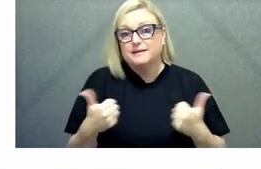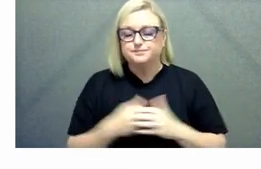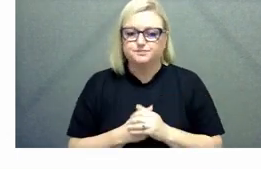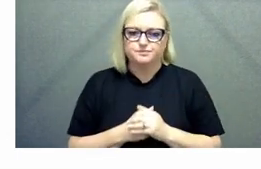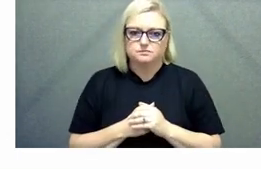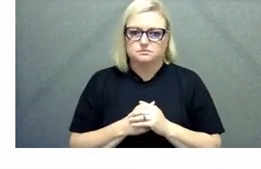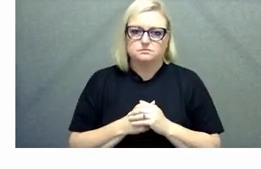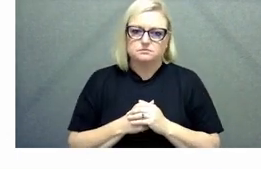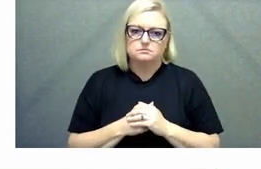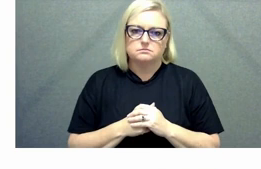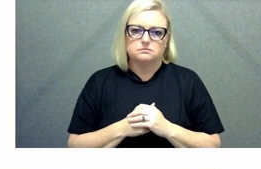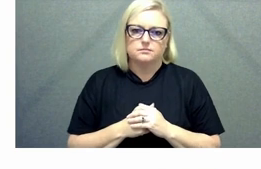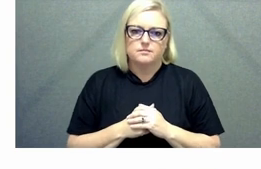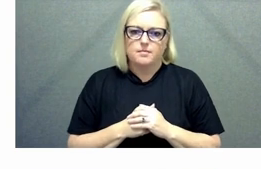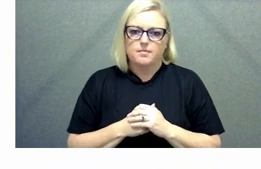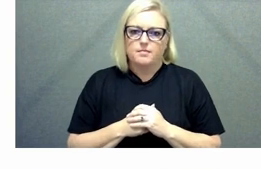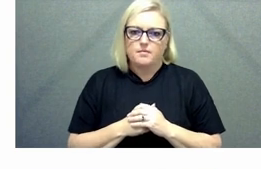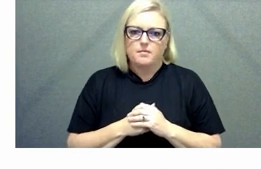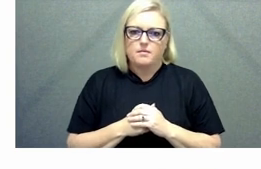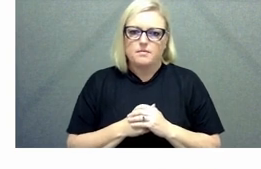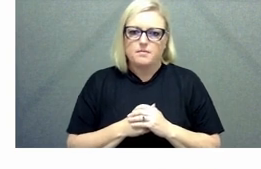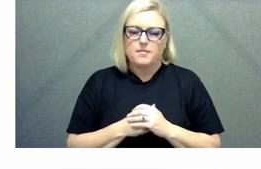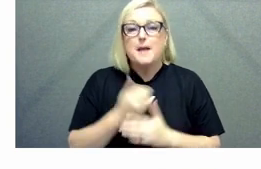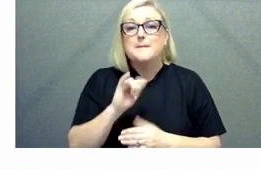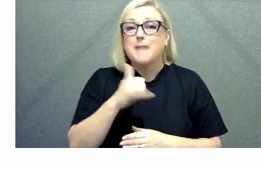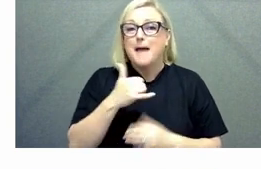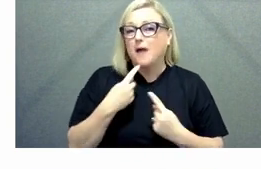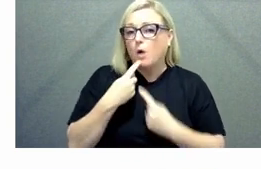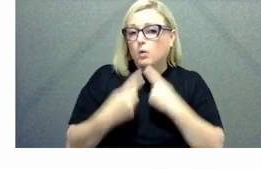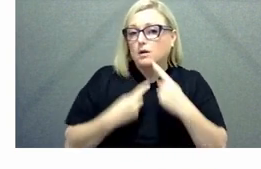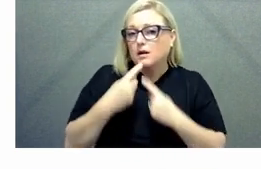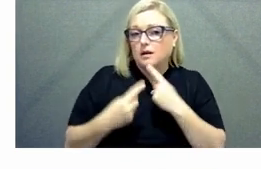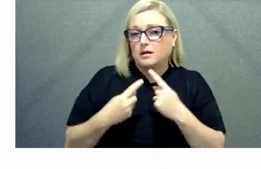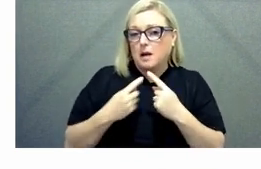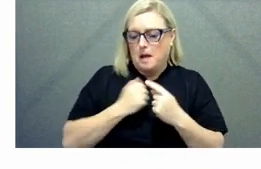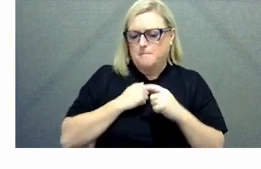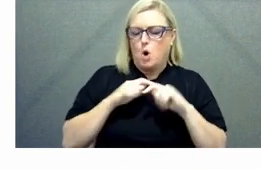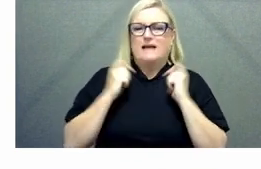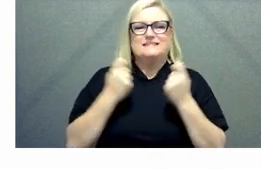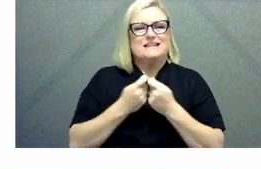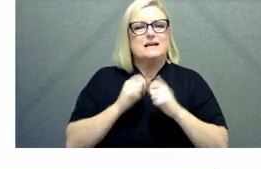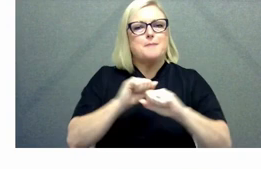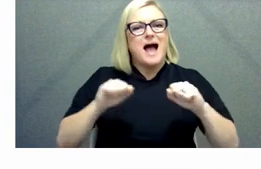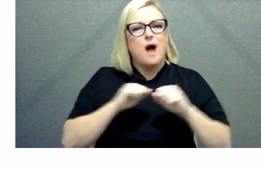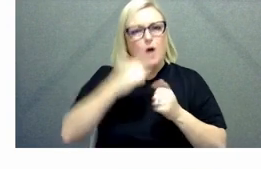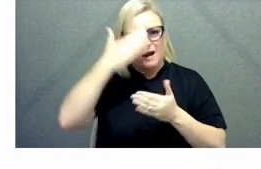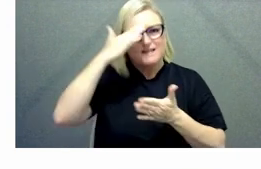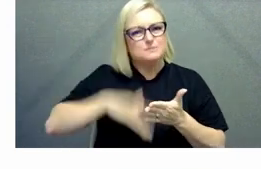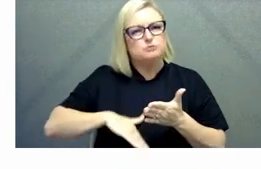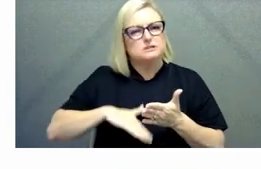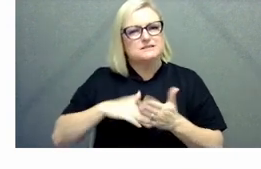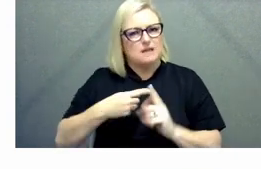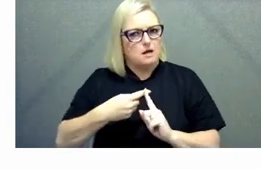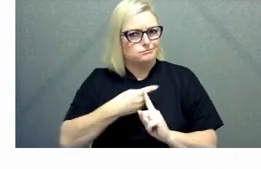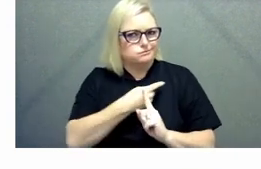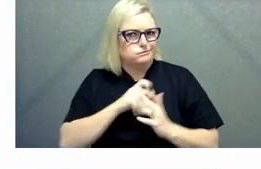um in my my team um the way that we do that um we try to i guess